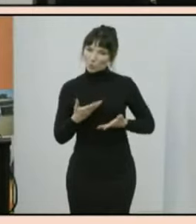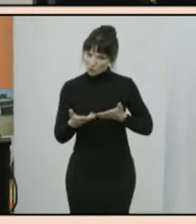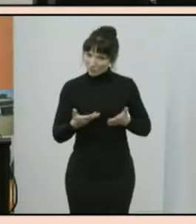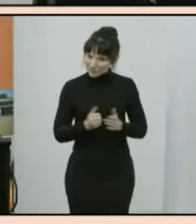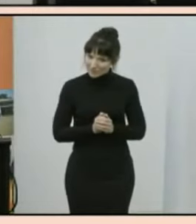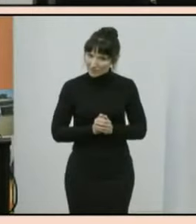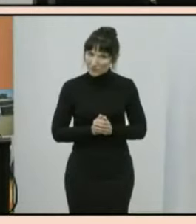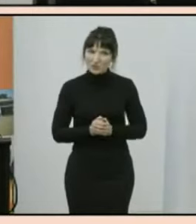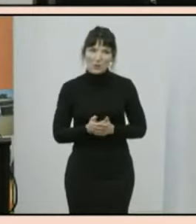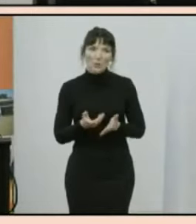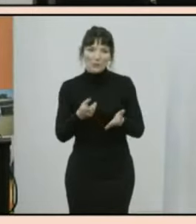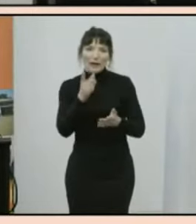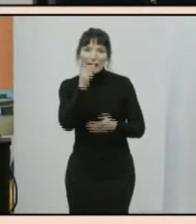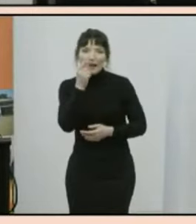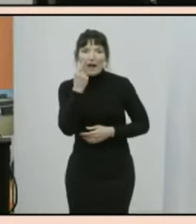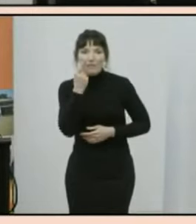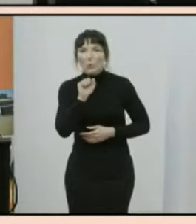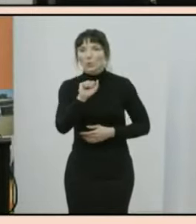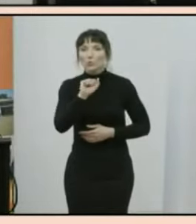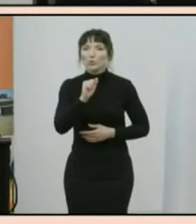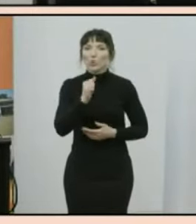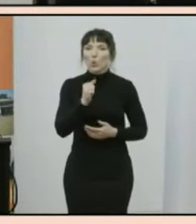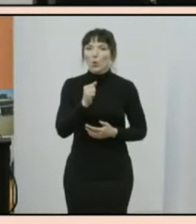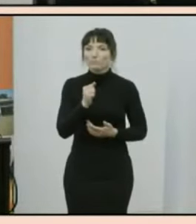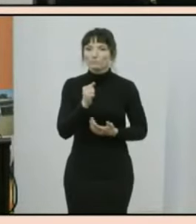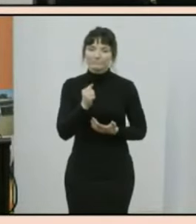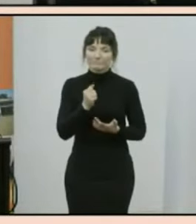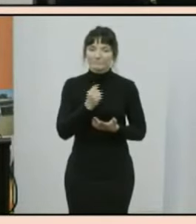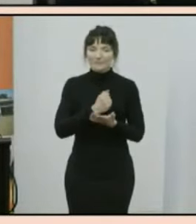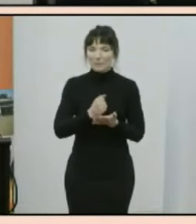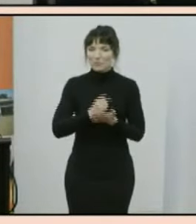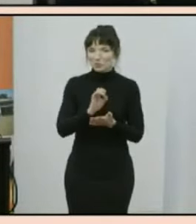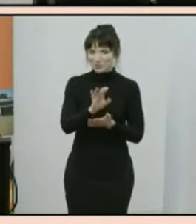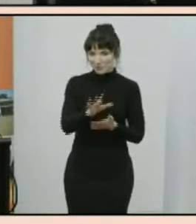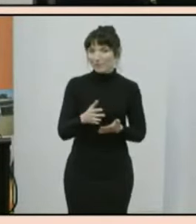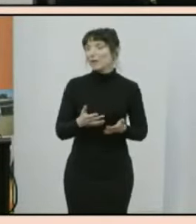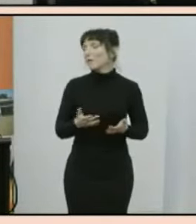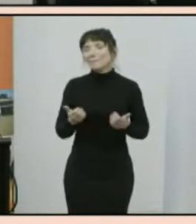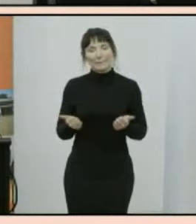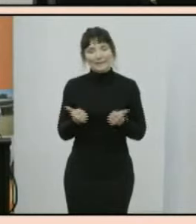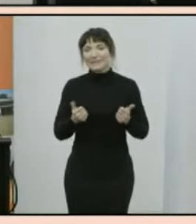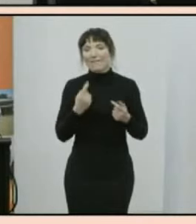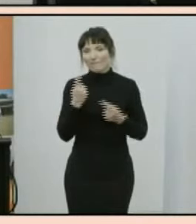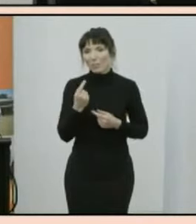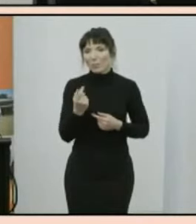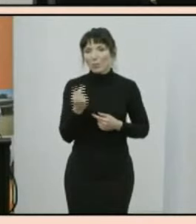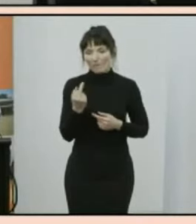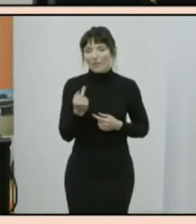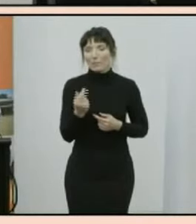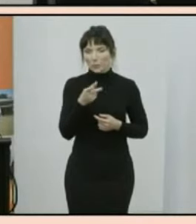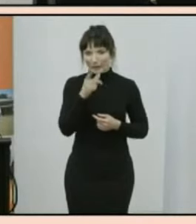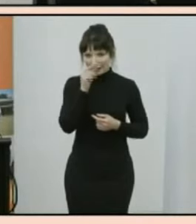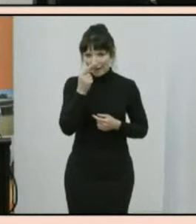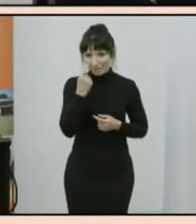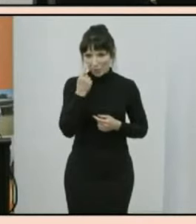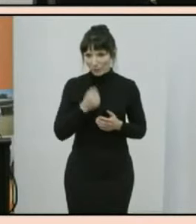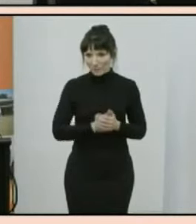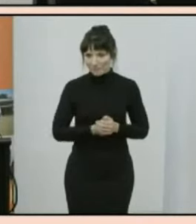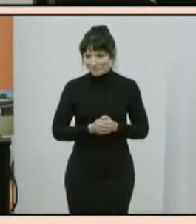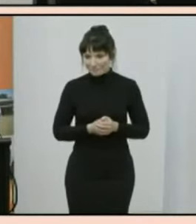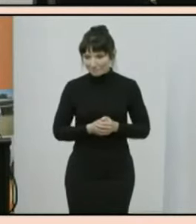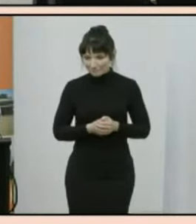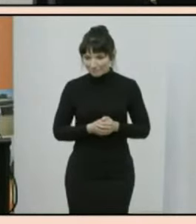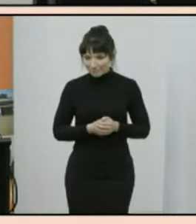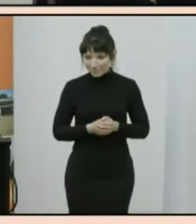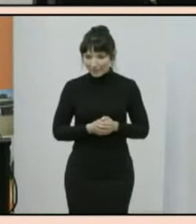to unveil some of these deeper insights using the vast amount of data that we now have available for you while the pandemic has impacted